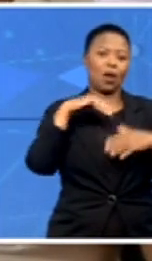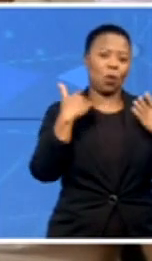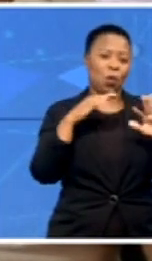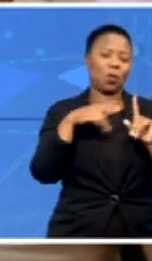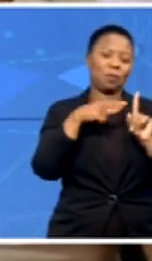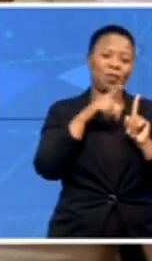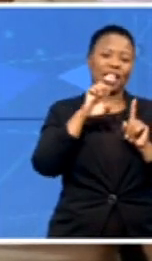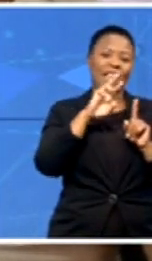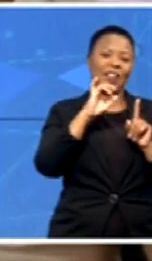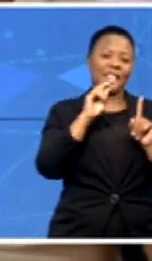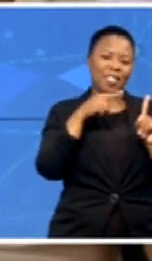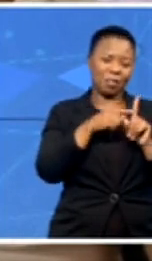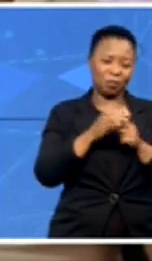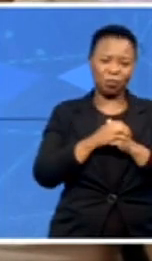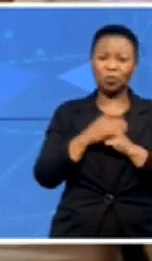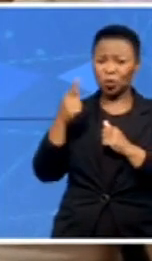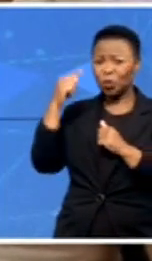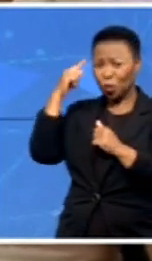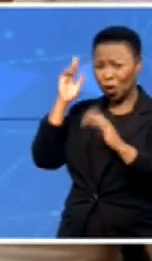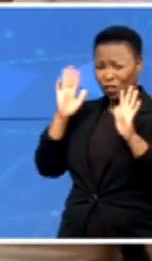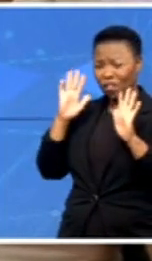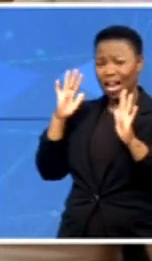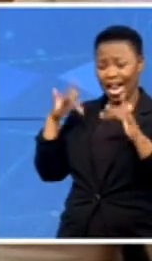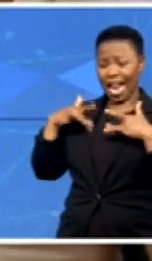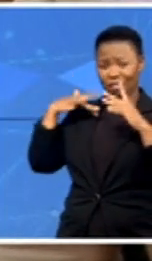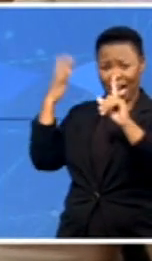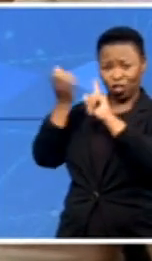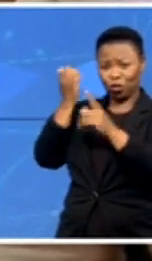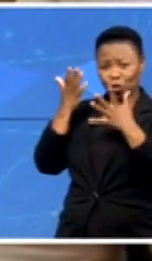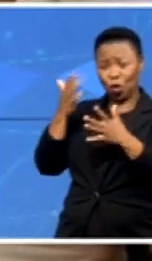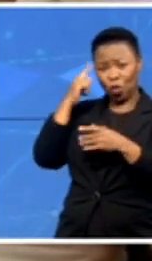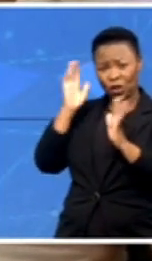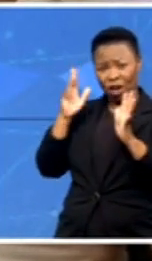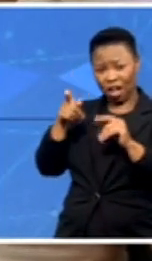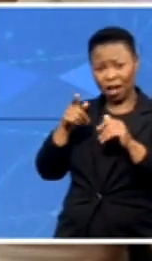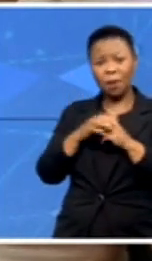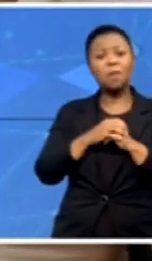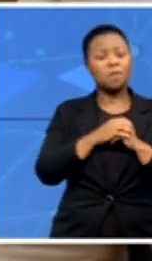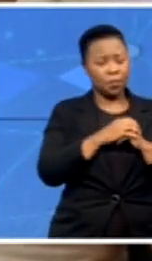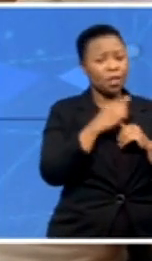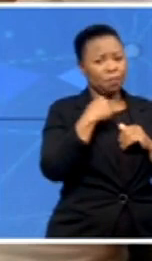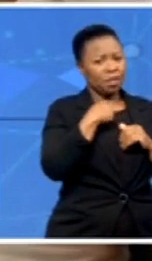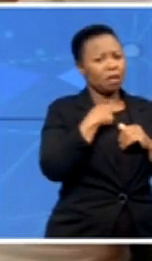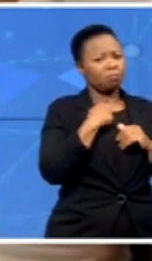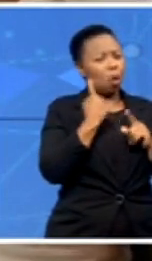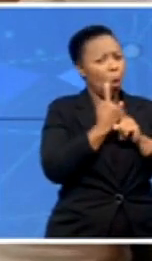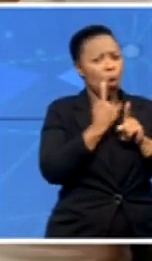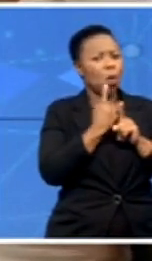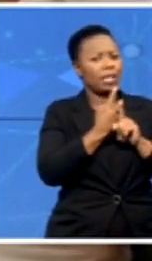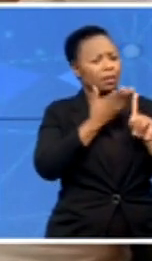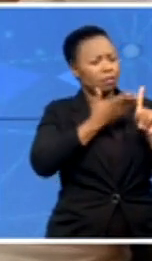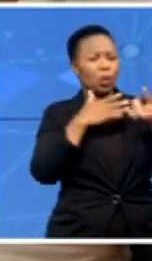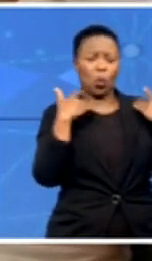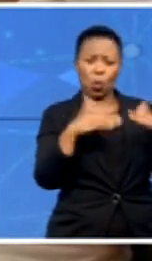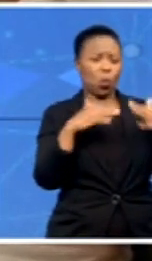it this far in life? You know, I've always thought Erin will. You know, she's always been this extraordinary little girl. So I've always thought she would make it